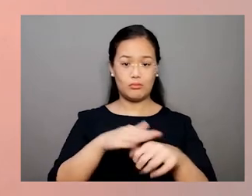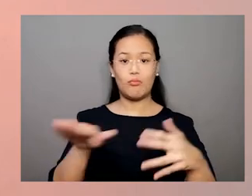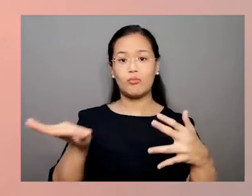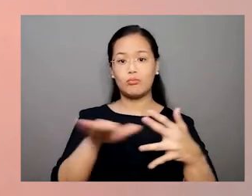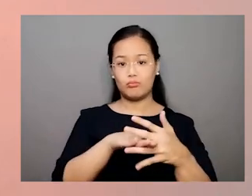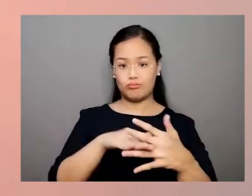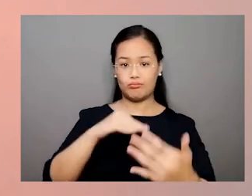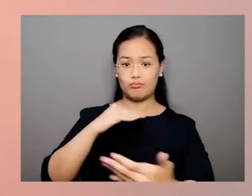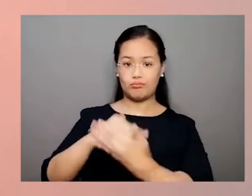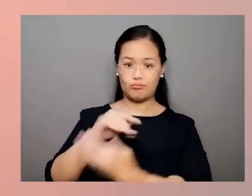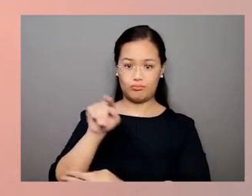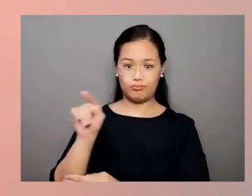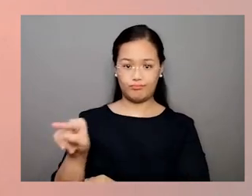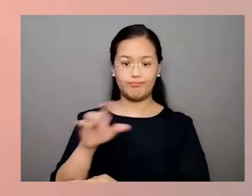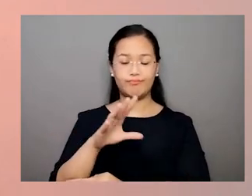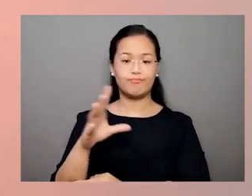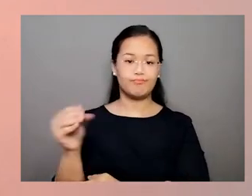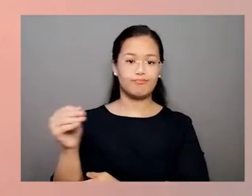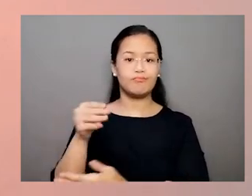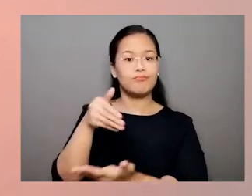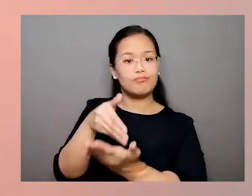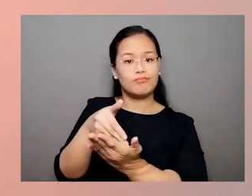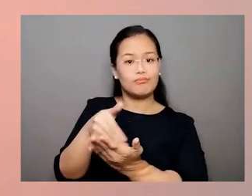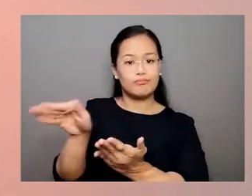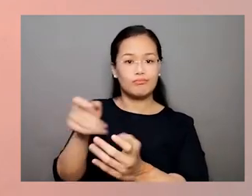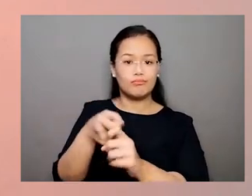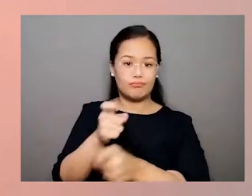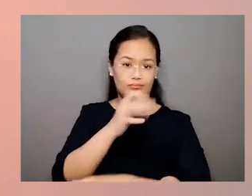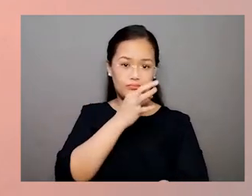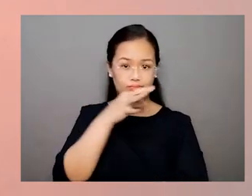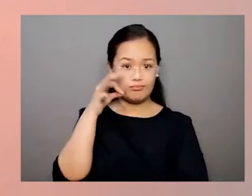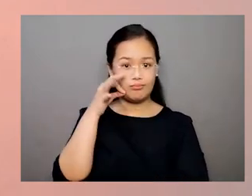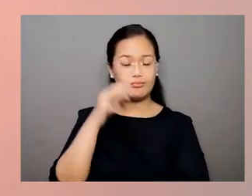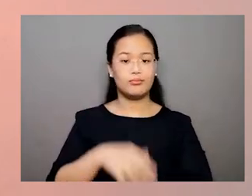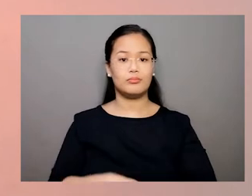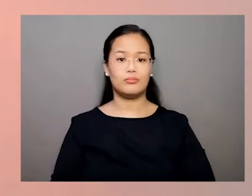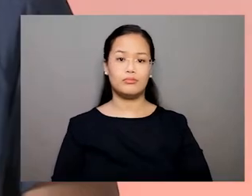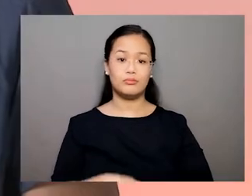him and was evicting him from his farm.